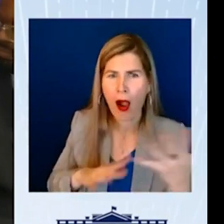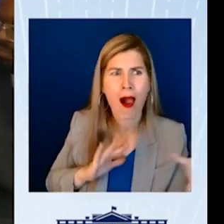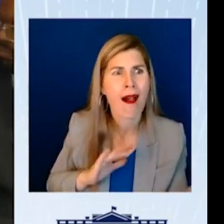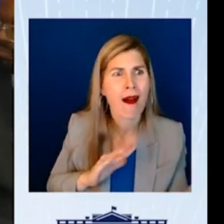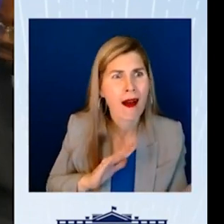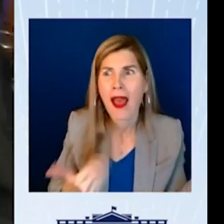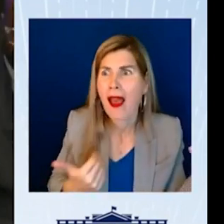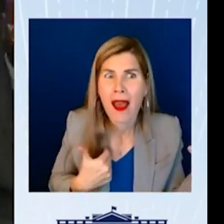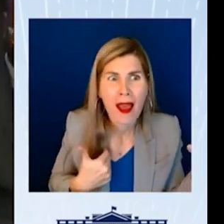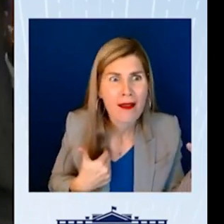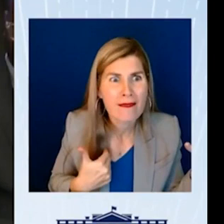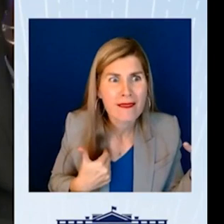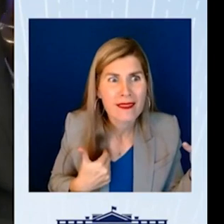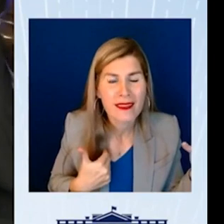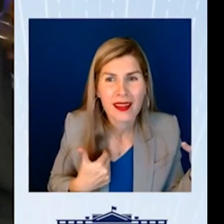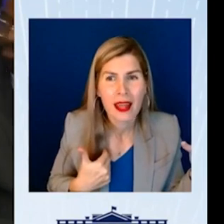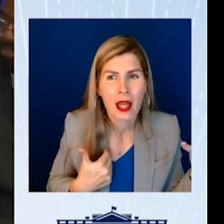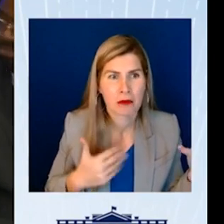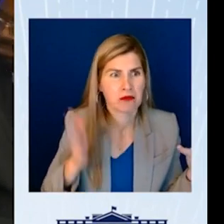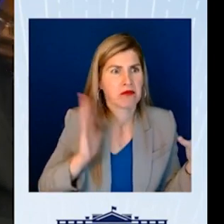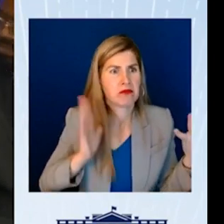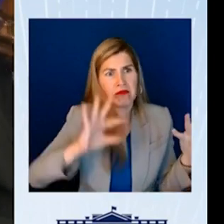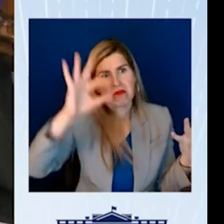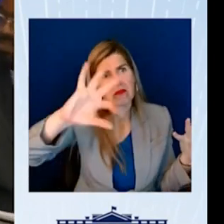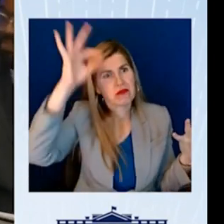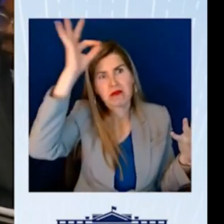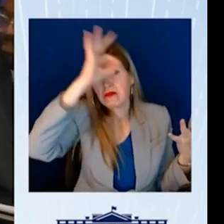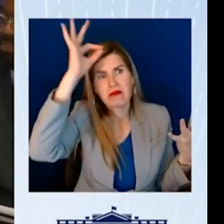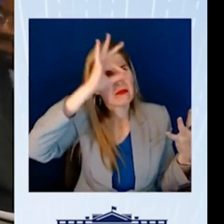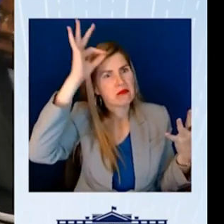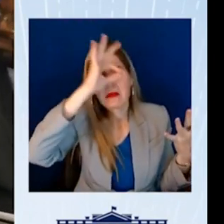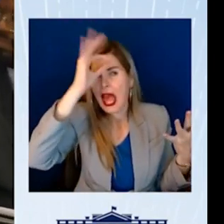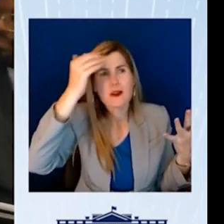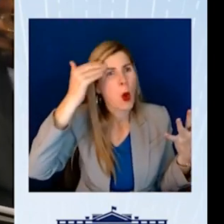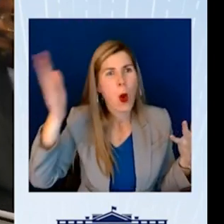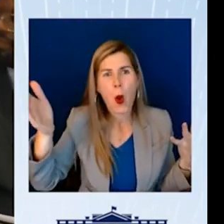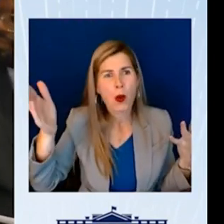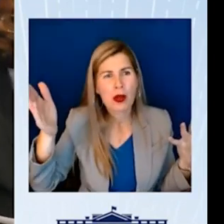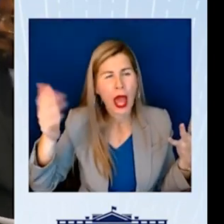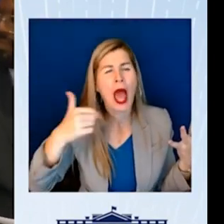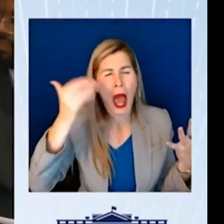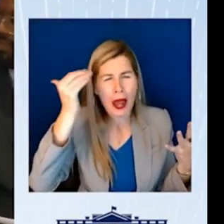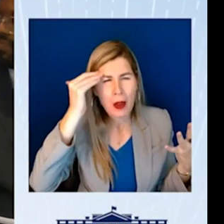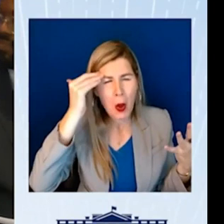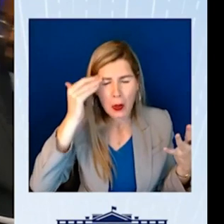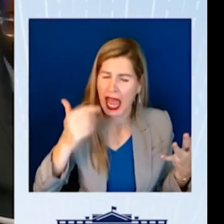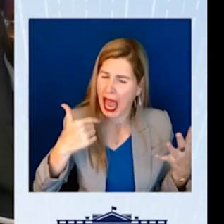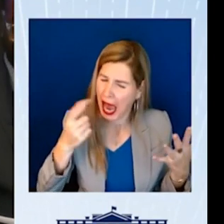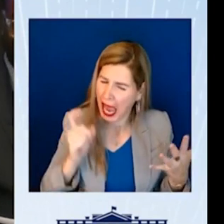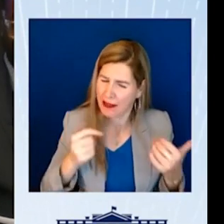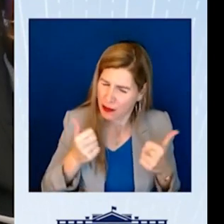resources. But I didn't know about them. All I knew was I had to try. I had to do something.